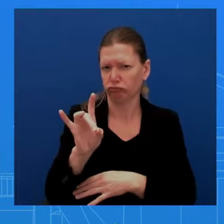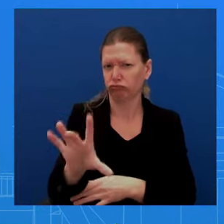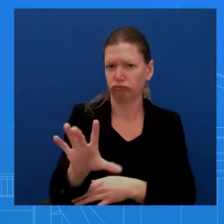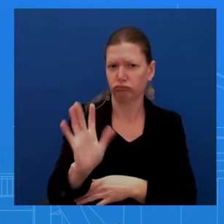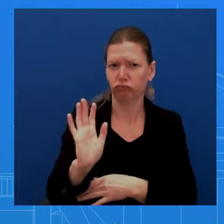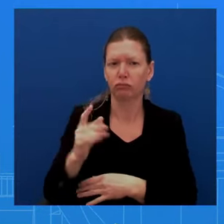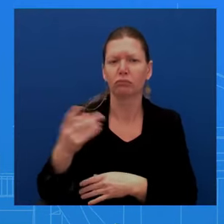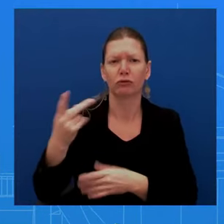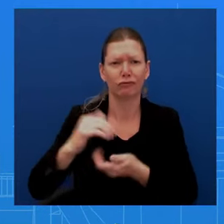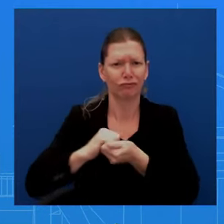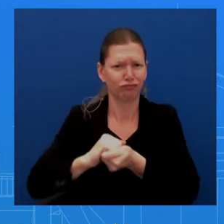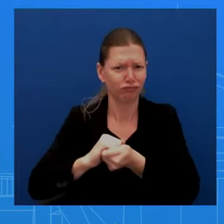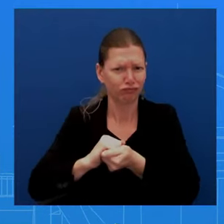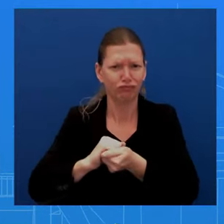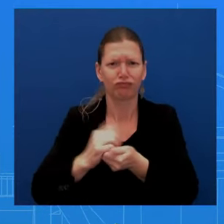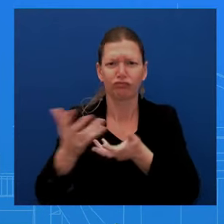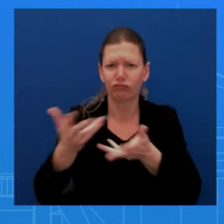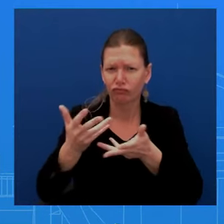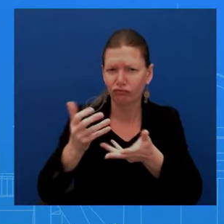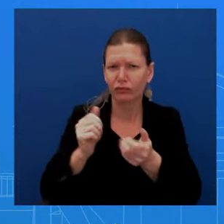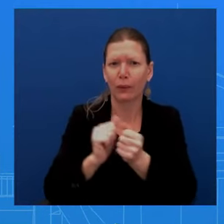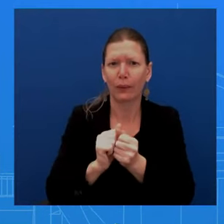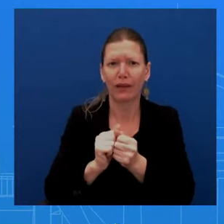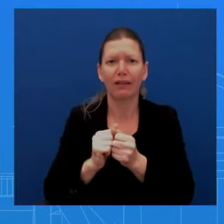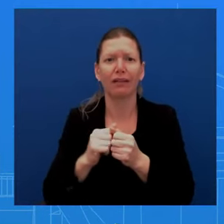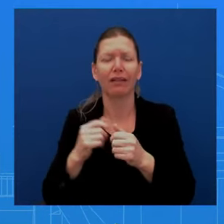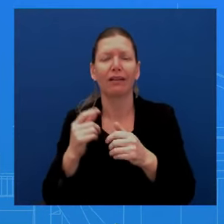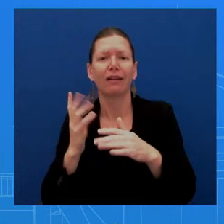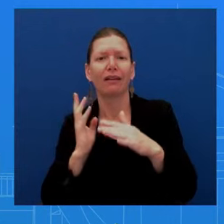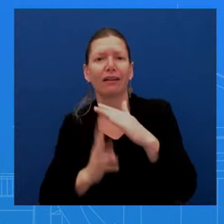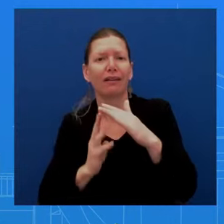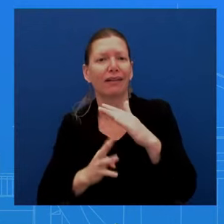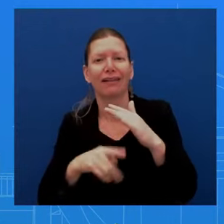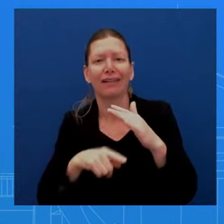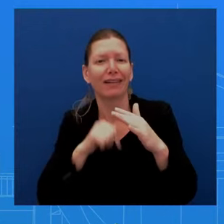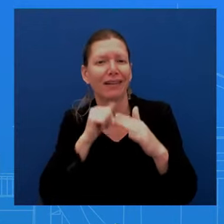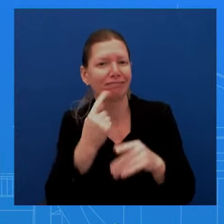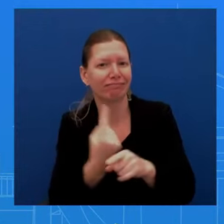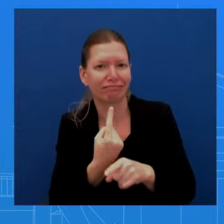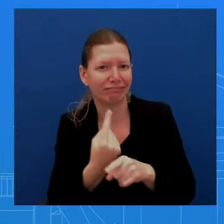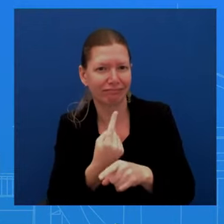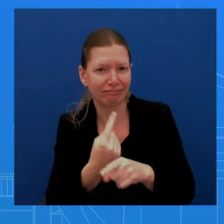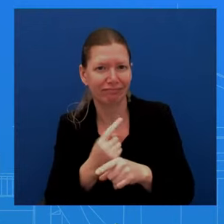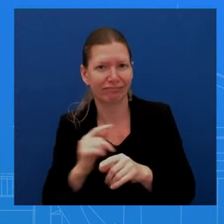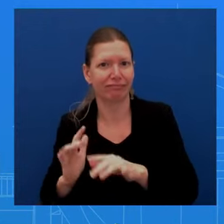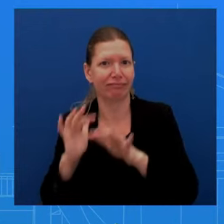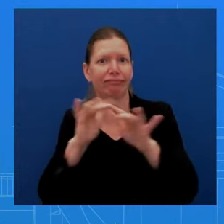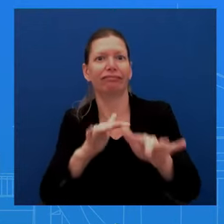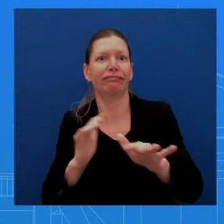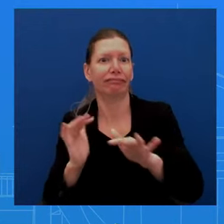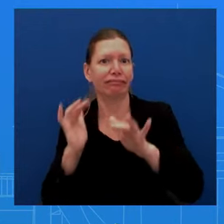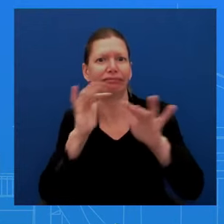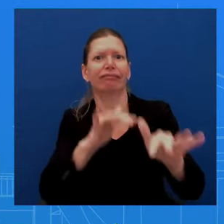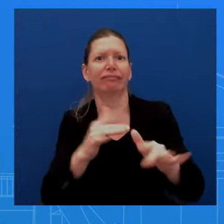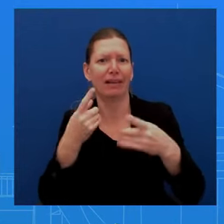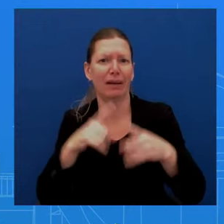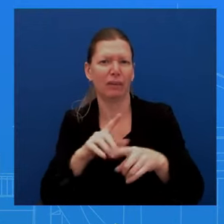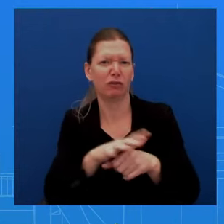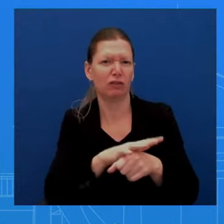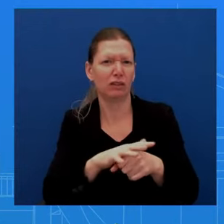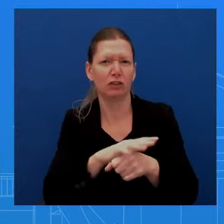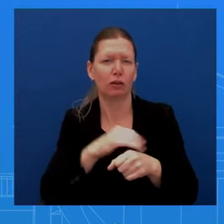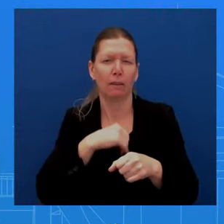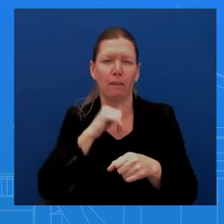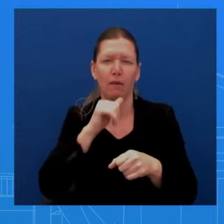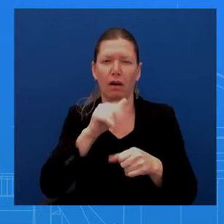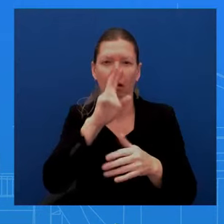happening in the region. Uh, so I'm just gonna not get into specifics about his ask. It's not, I will say this, it's not a transactional